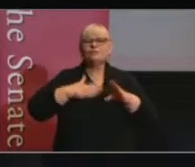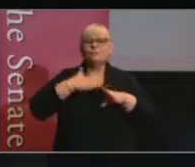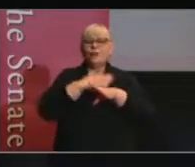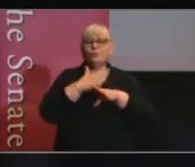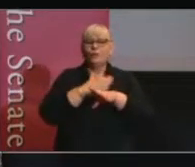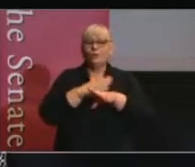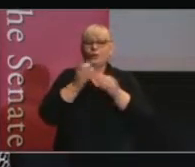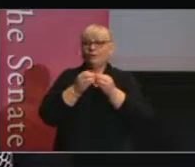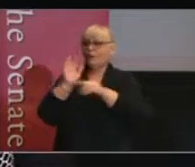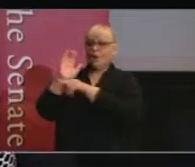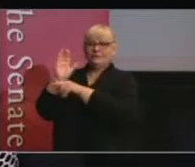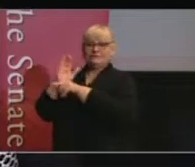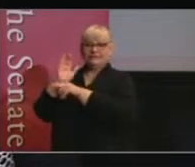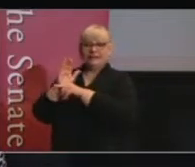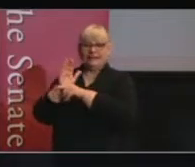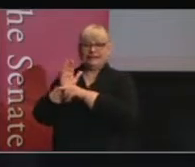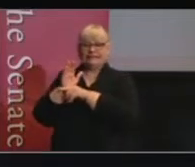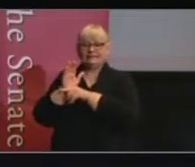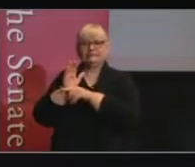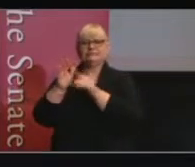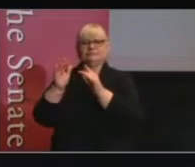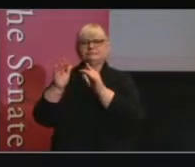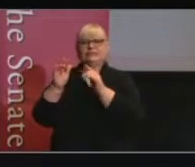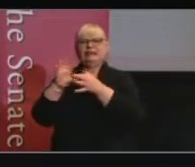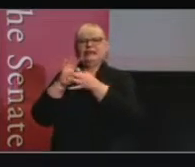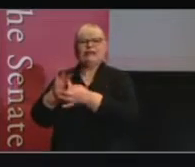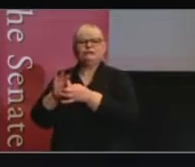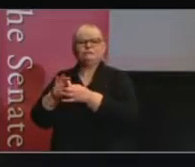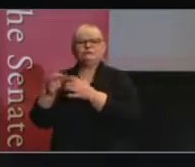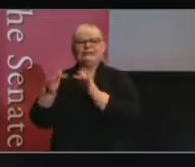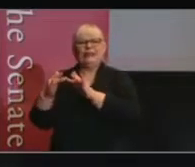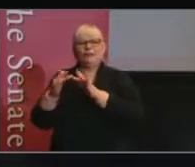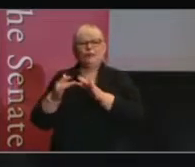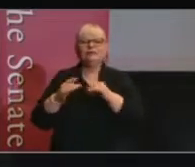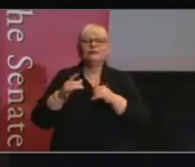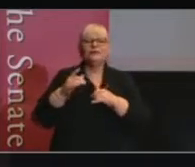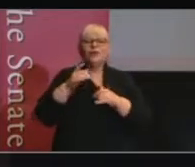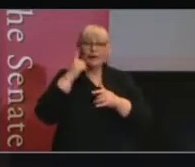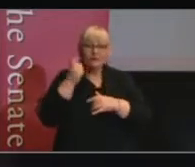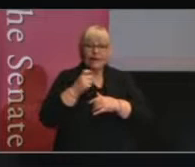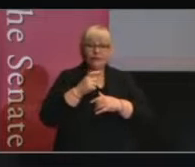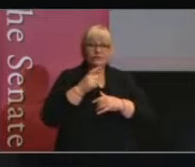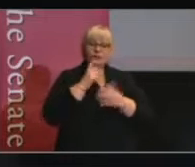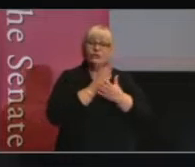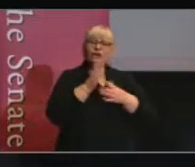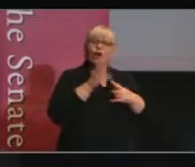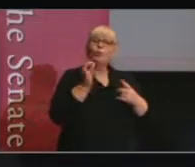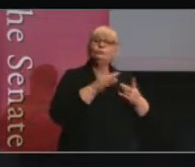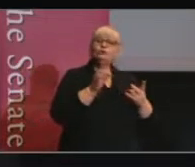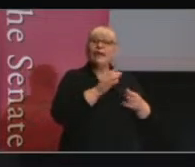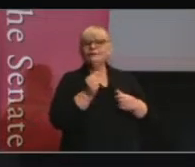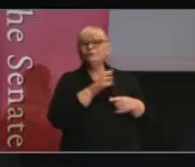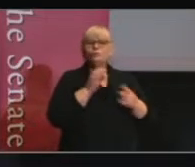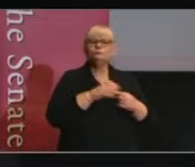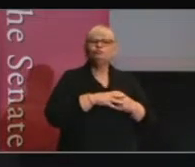international parliamentary engagement network suggests that it's not an option, we must look to engage the